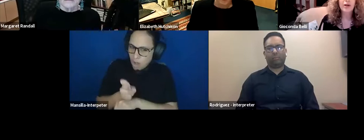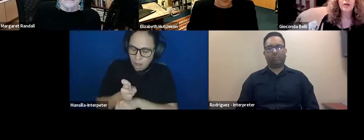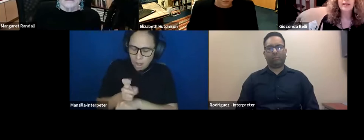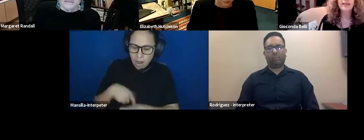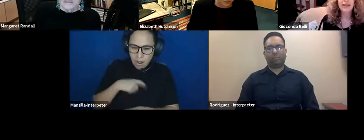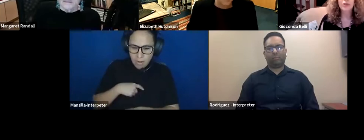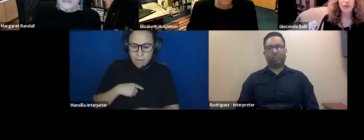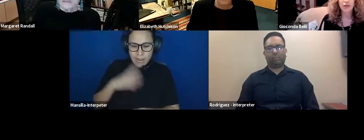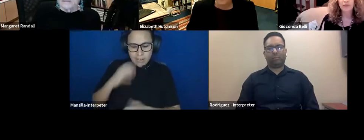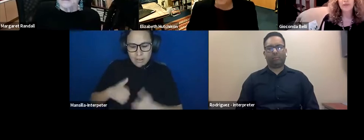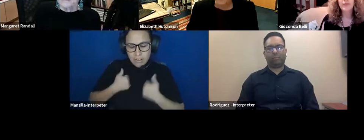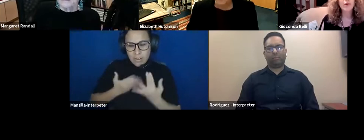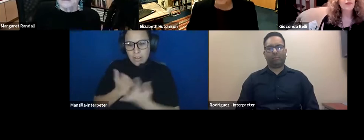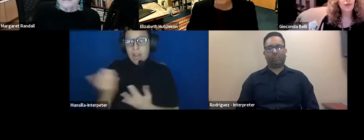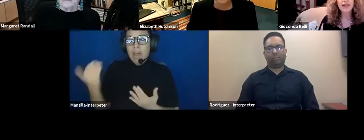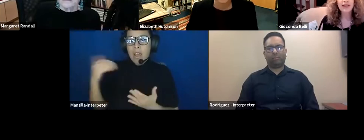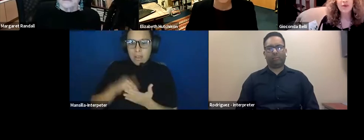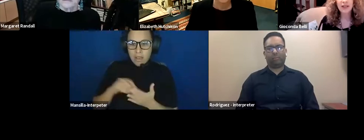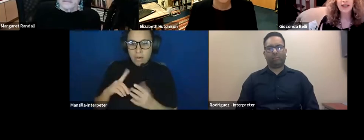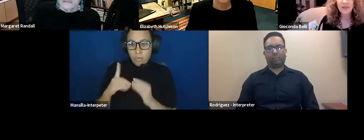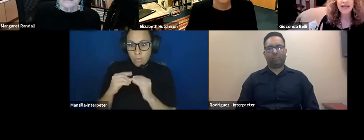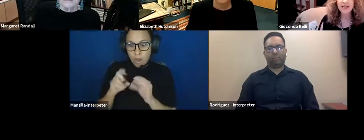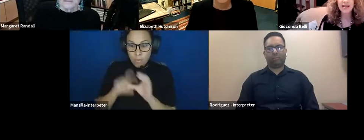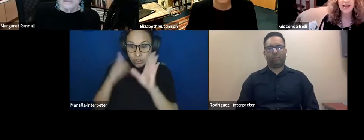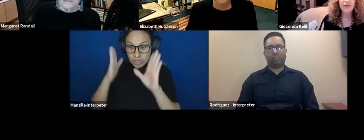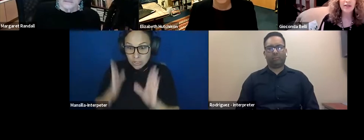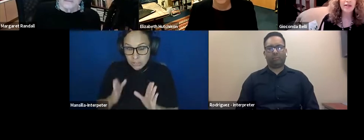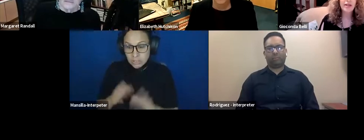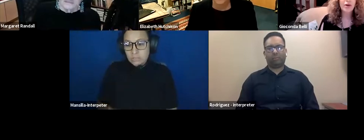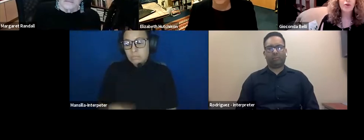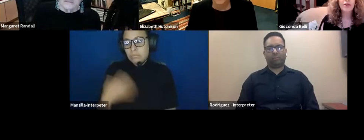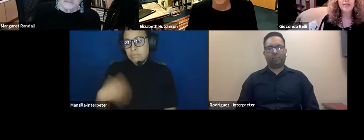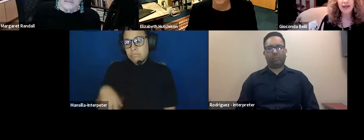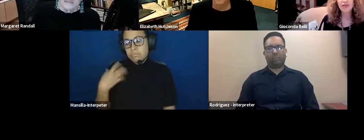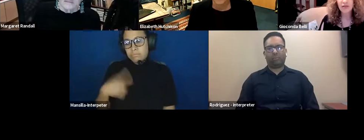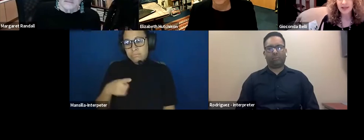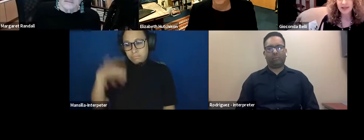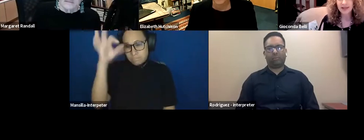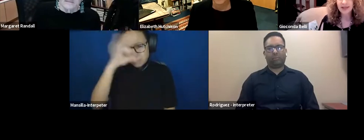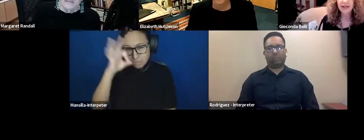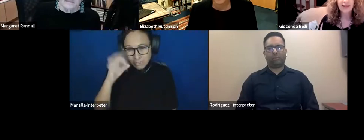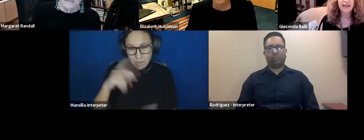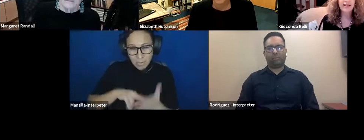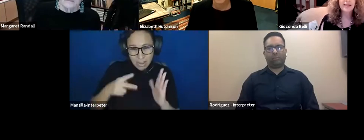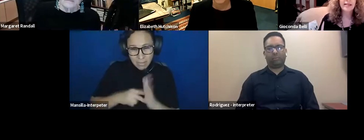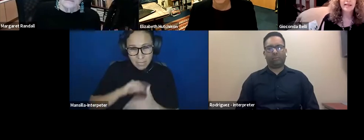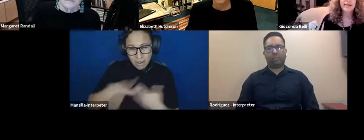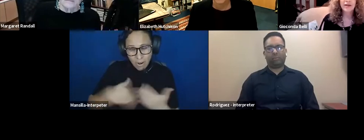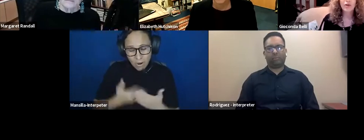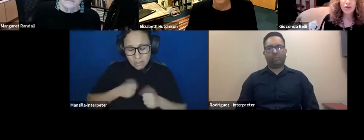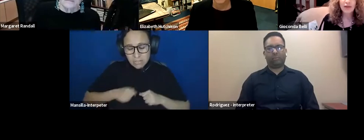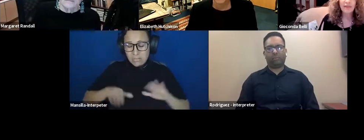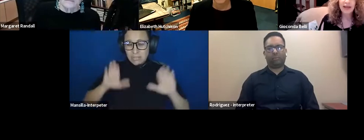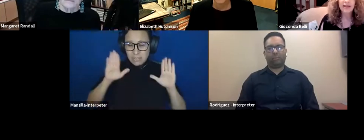another dictatorship, you have no idea what that means after all the sacrifices that this